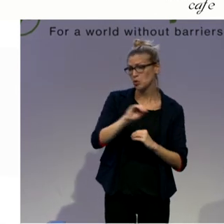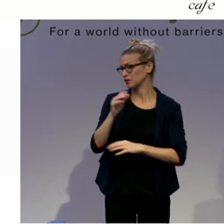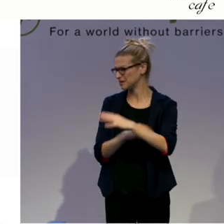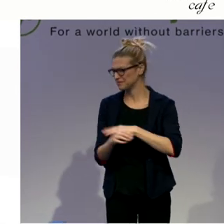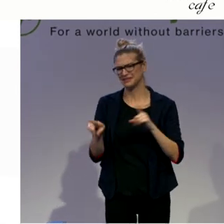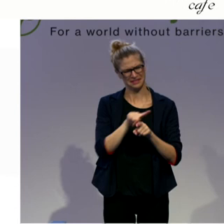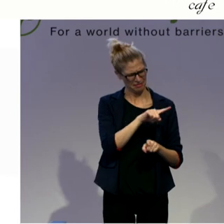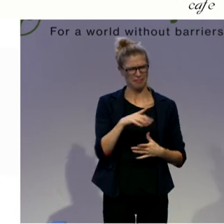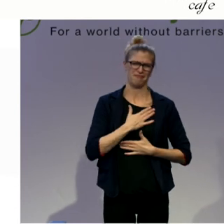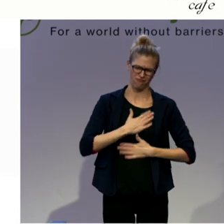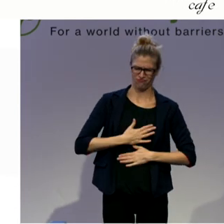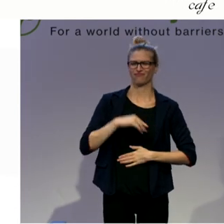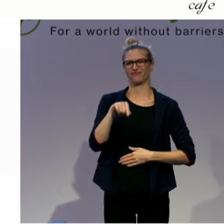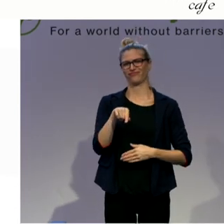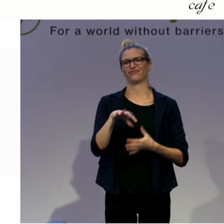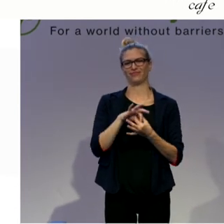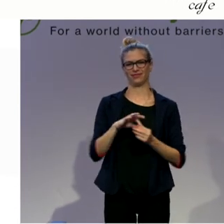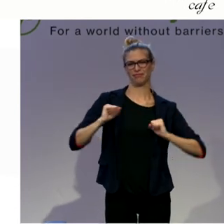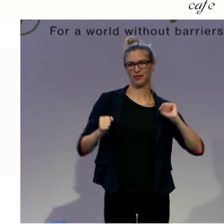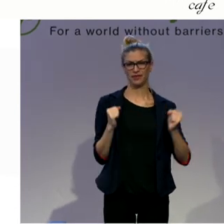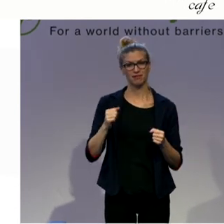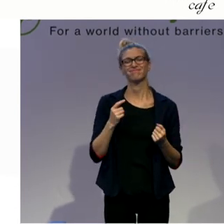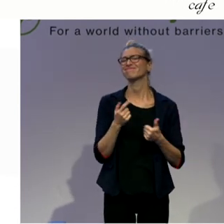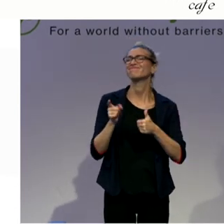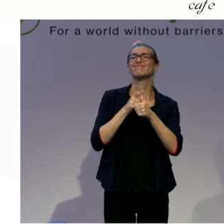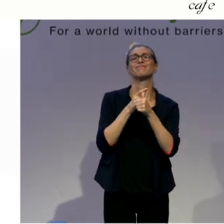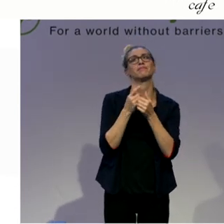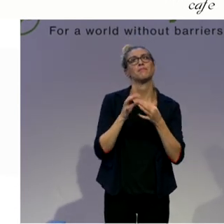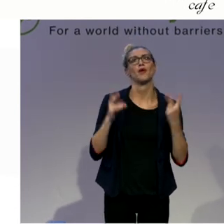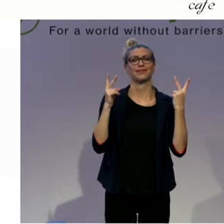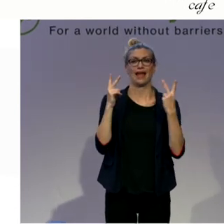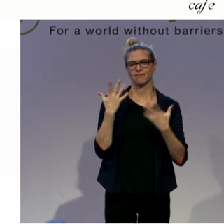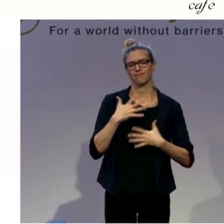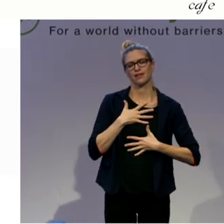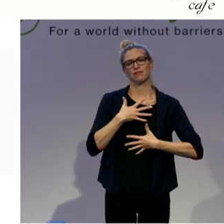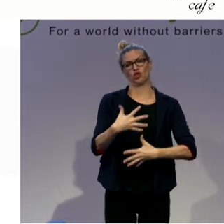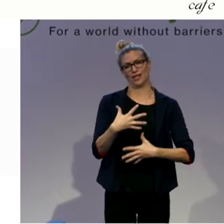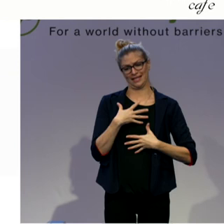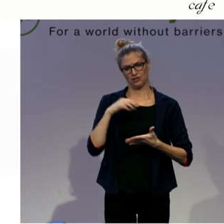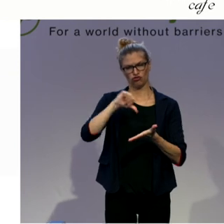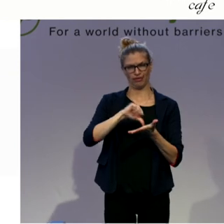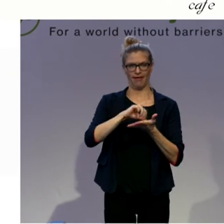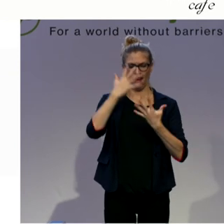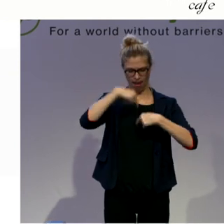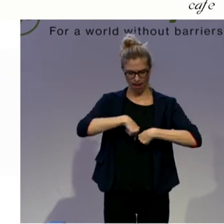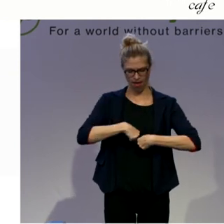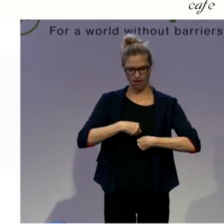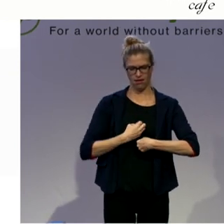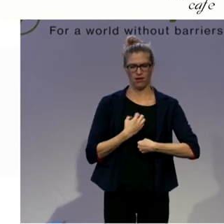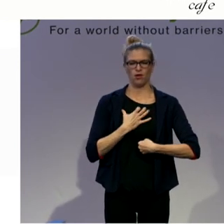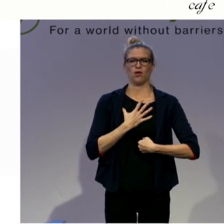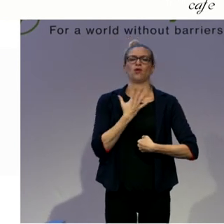breathing. It's centering concentration. It's all about the body